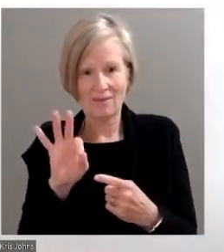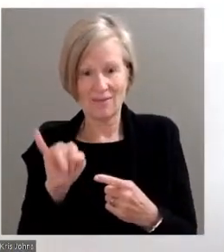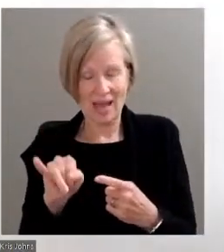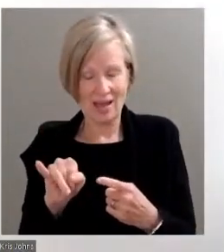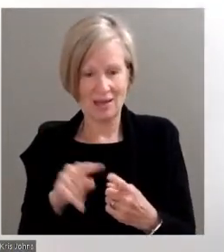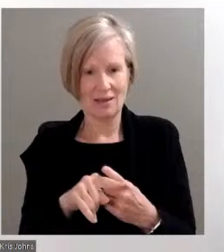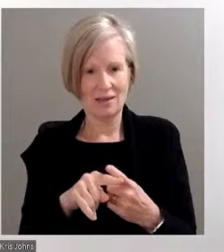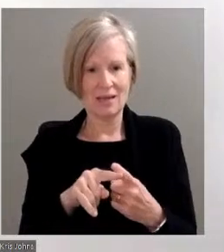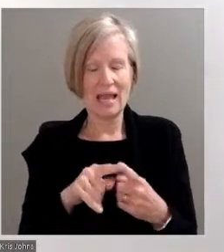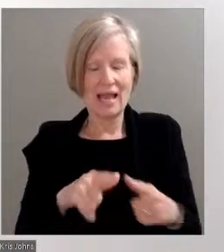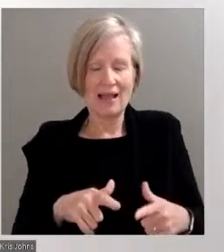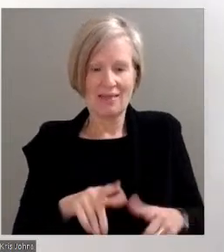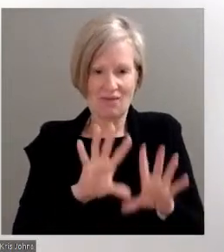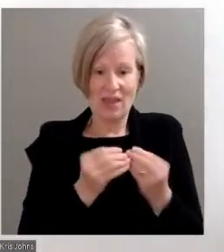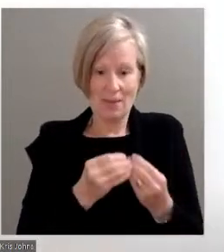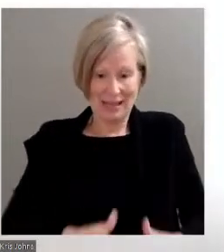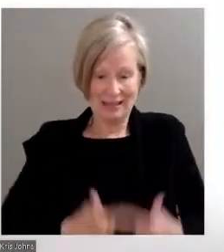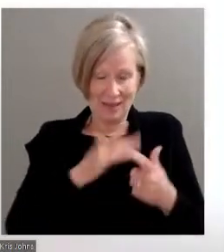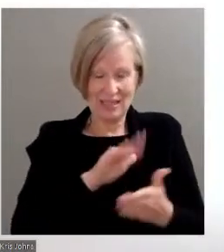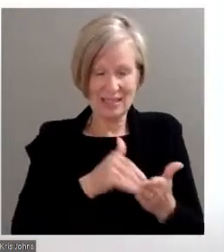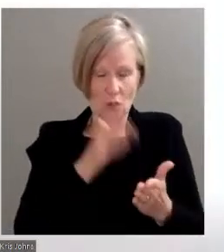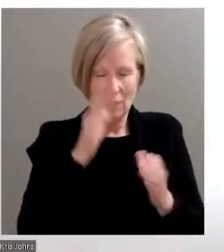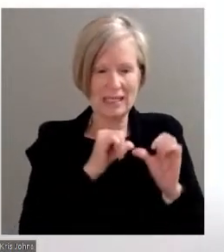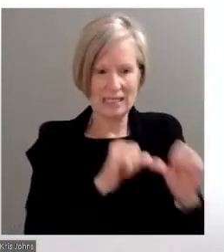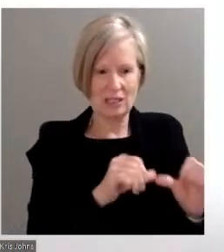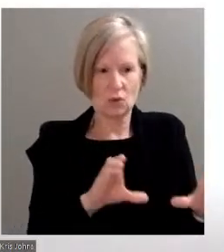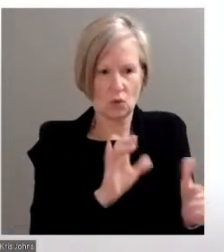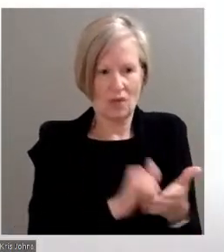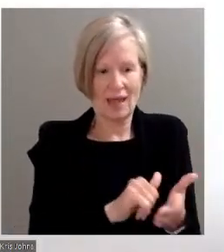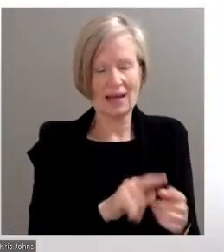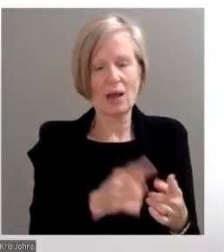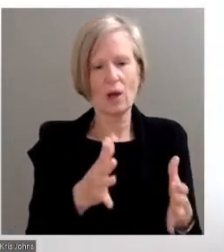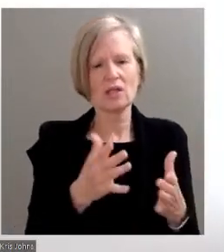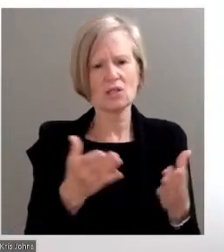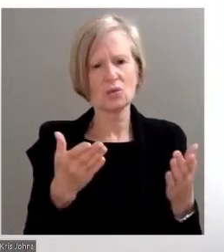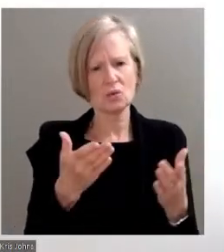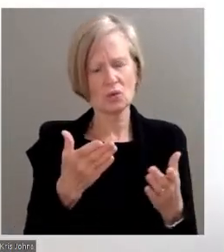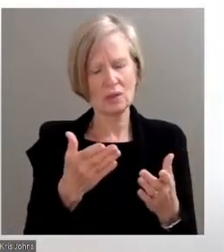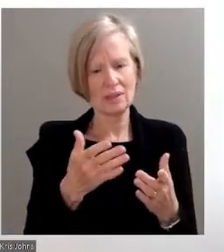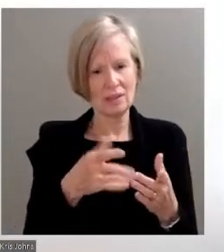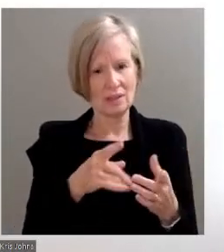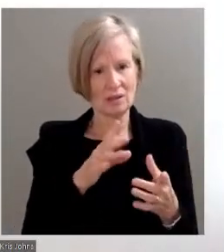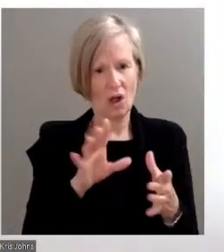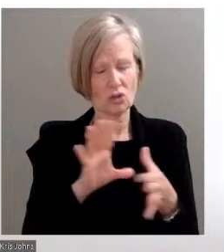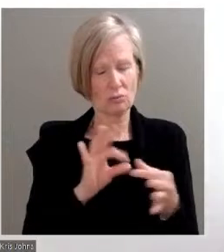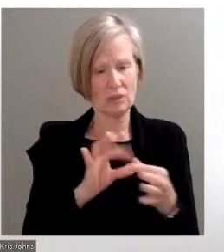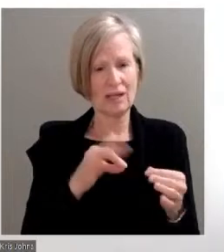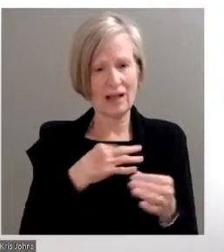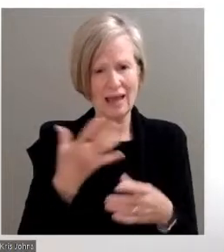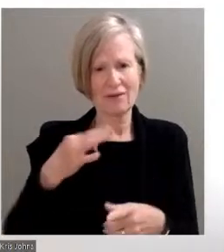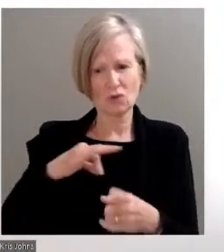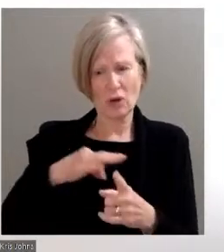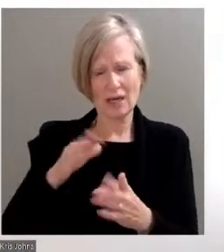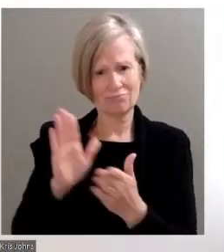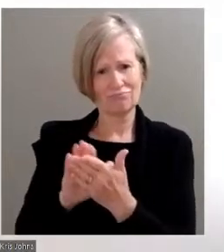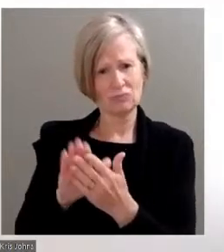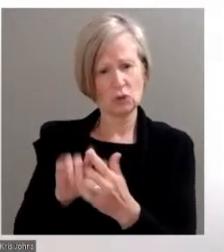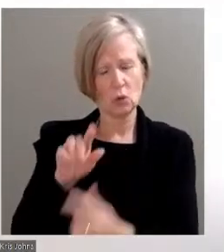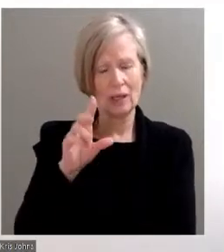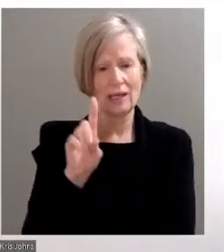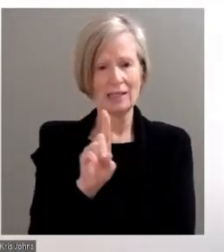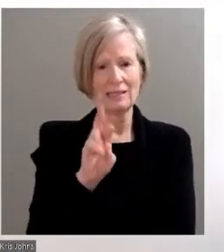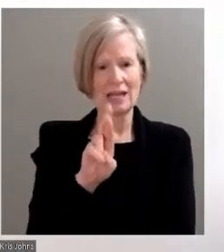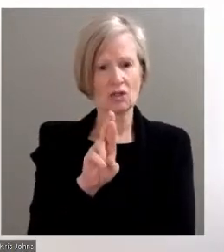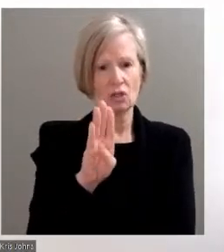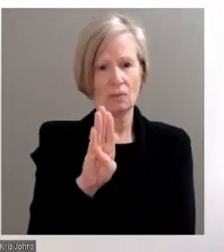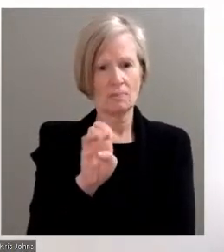Family Life Center will continue to do that. And I'd like to close with, so much credit should go to Dr. Beverly for listening to students. She's, you know,